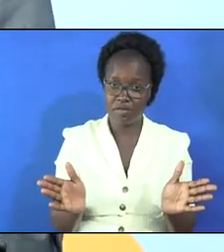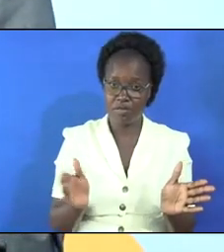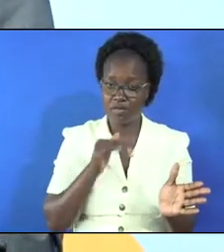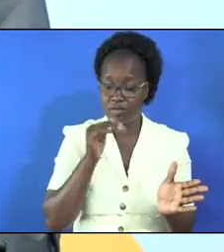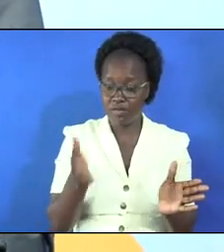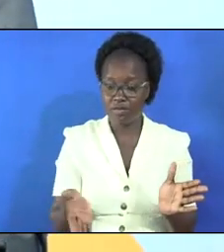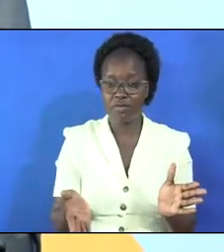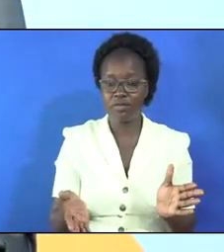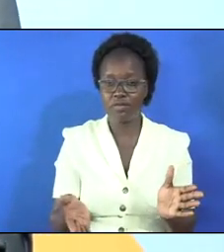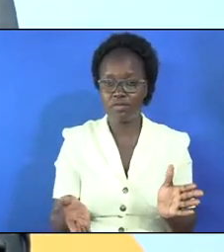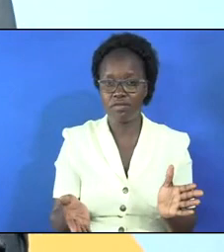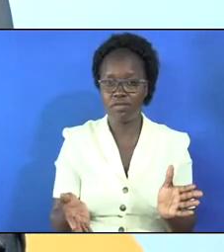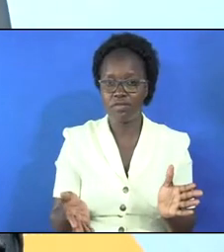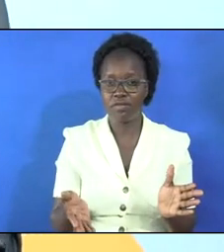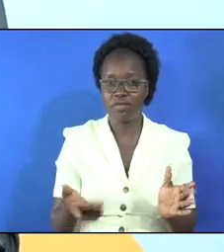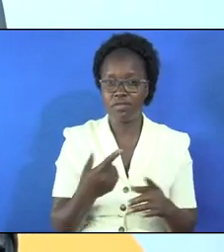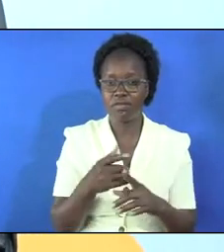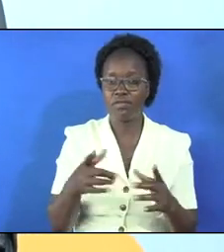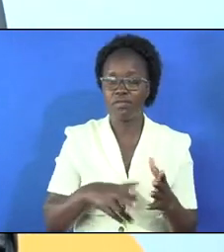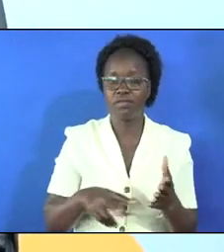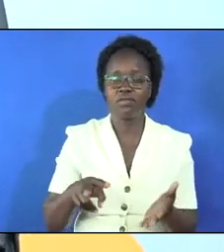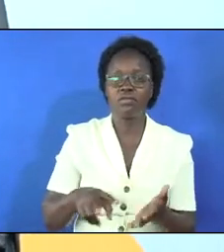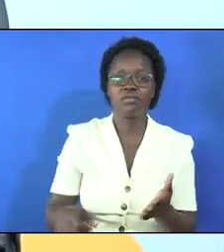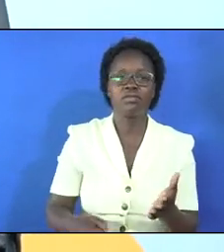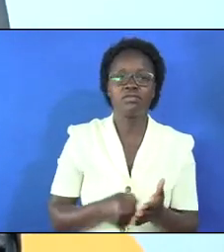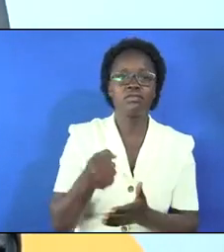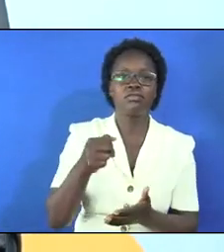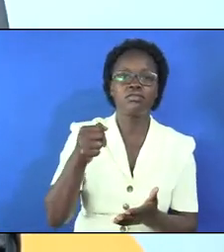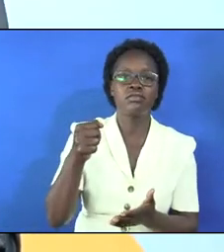is not here for his reason